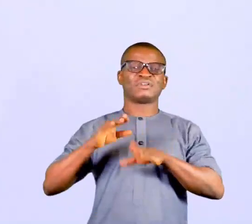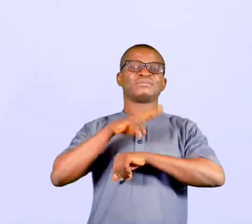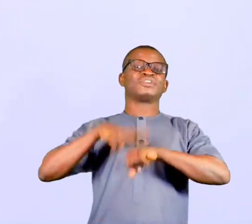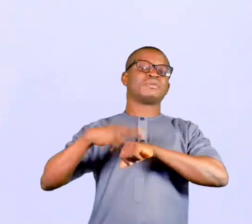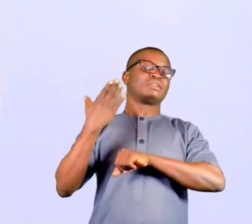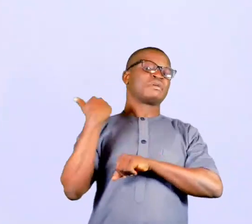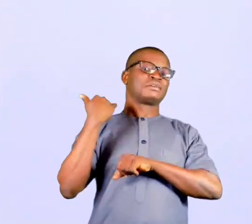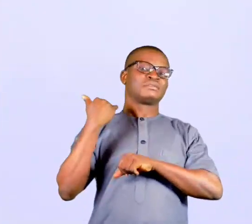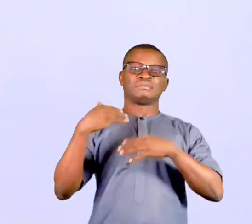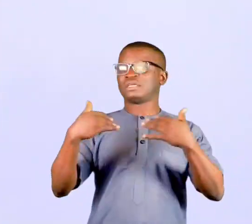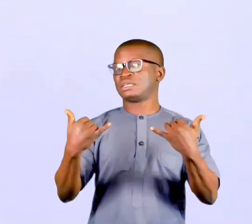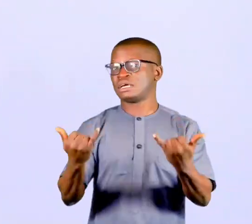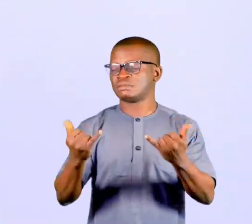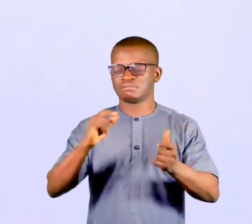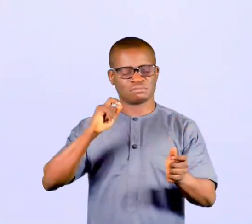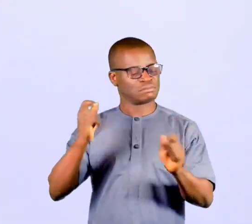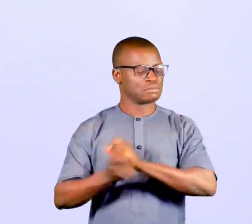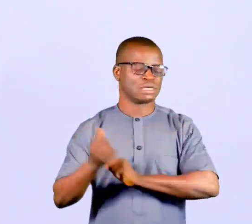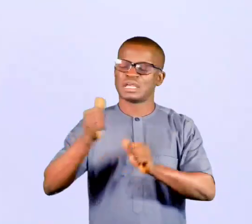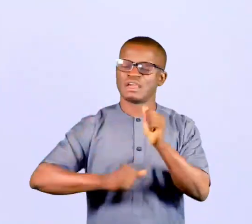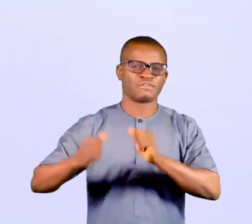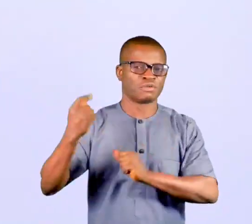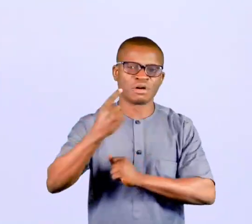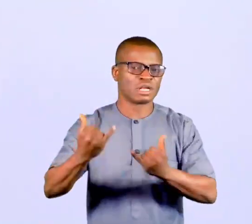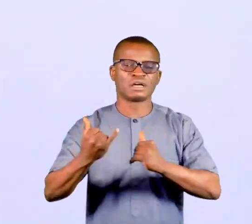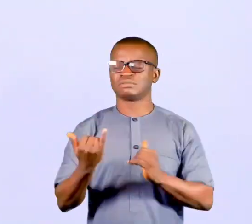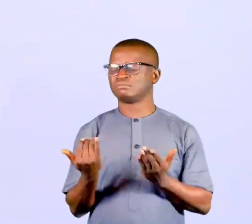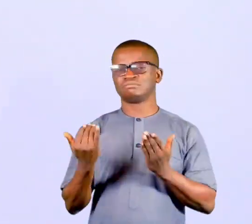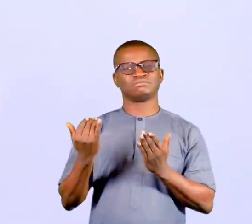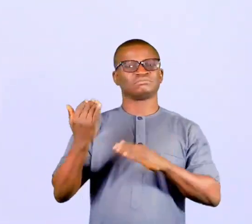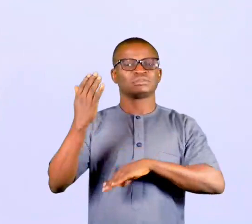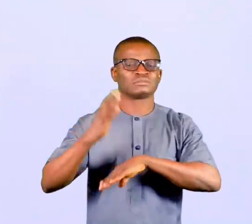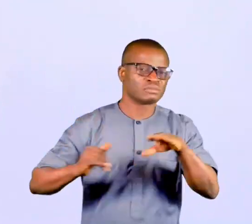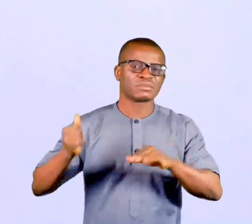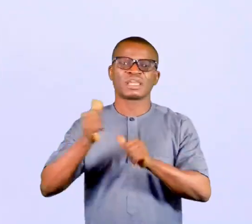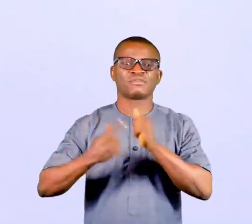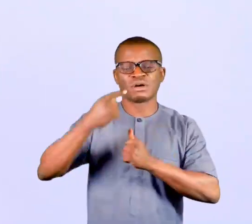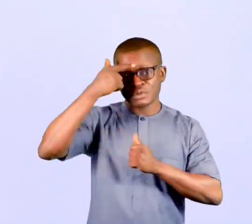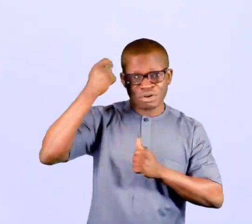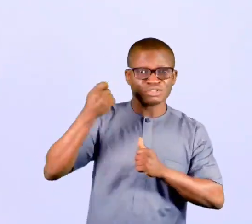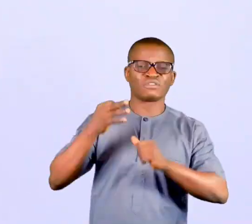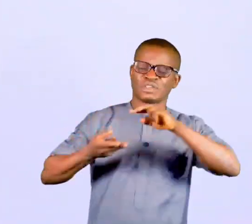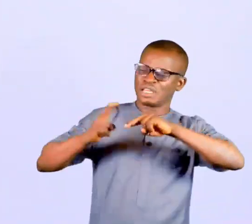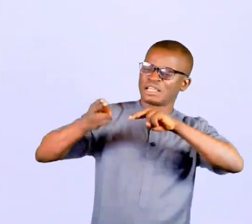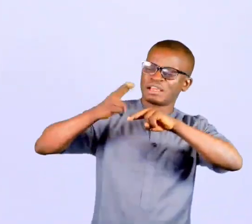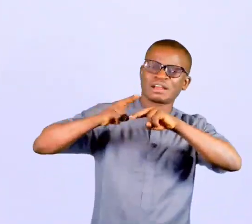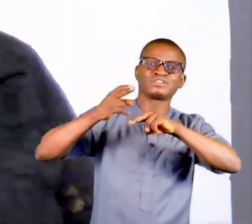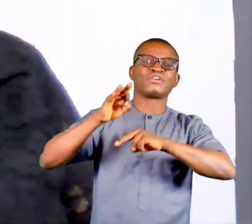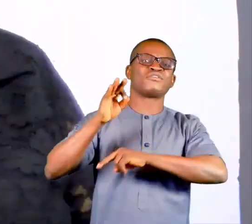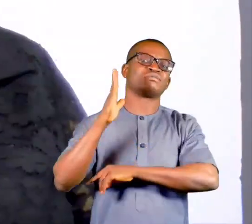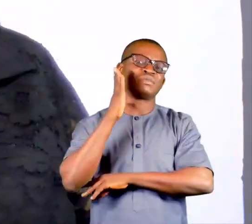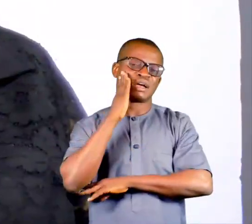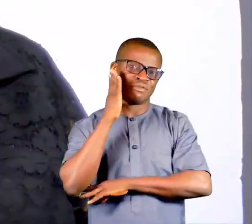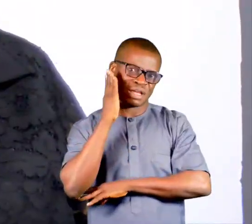in the past are frowned at now. Everyone is calling out everyone. And this is because of the enhanced visibility